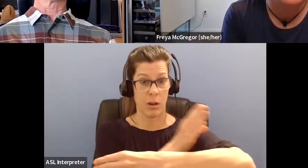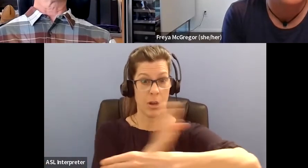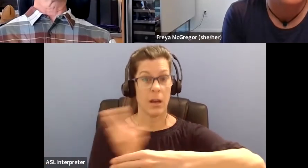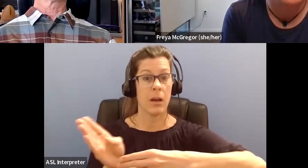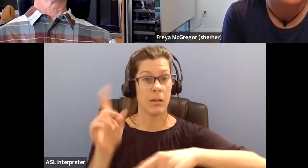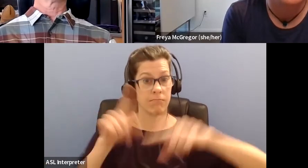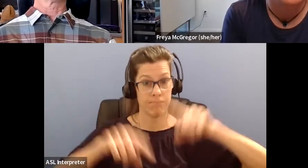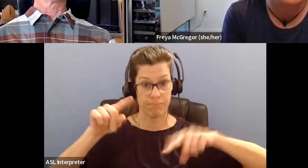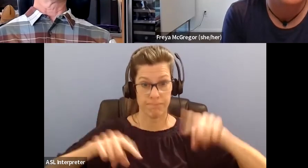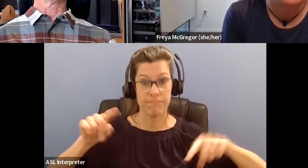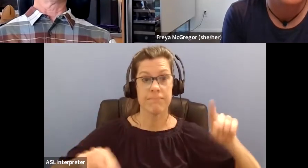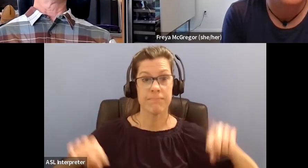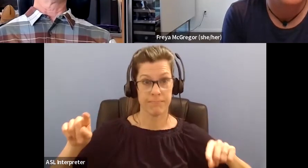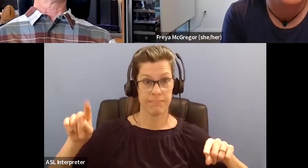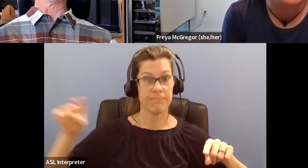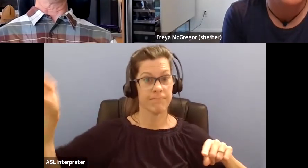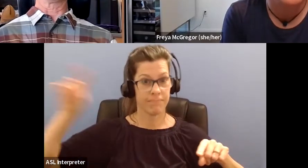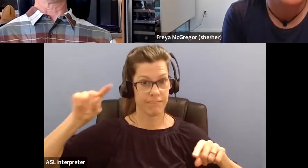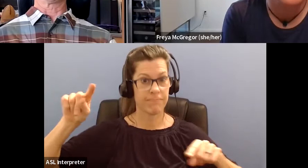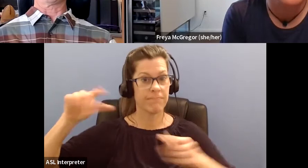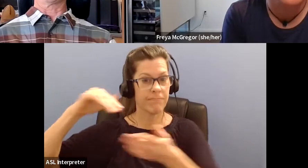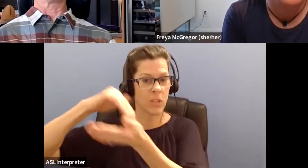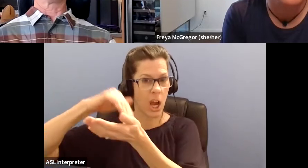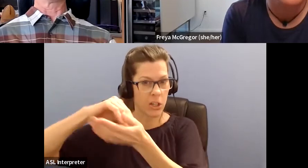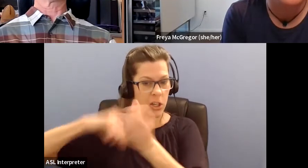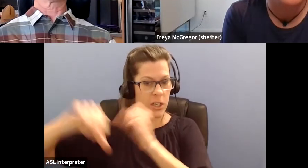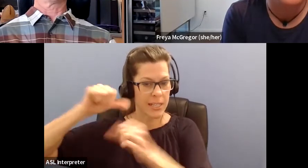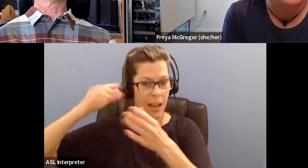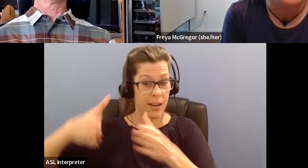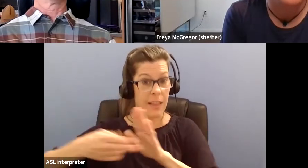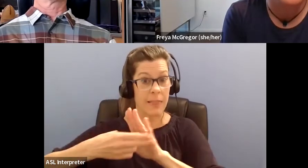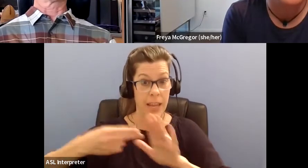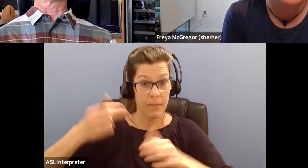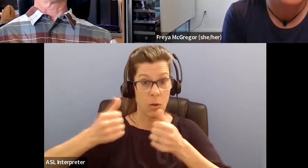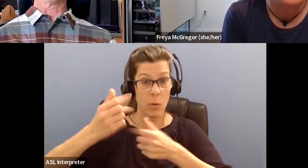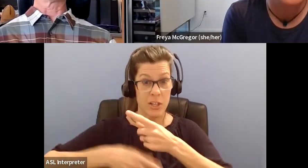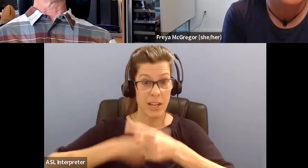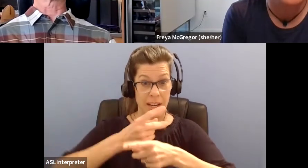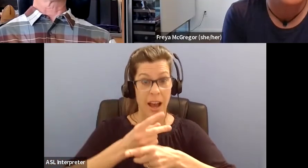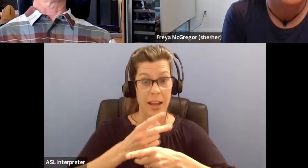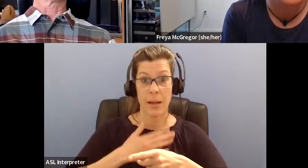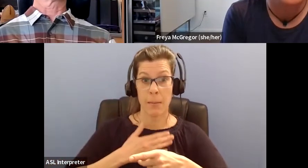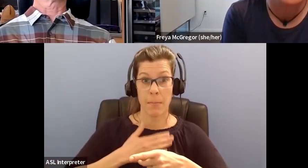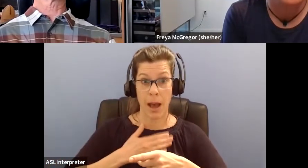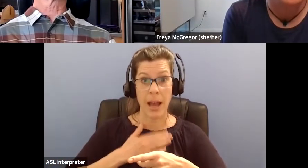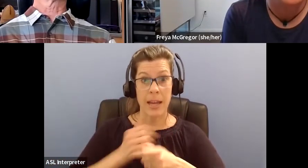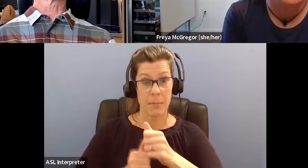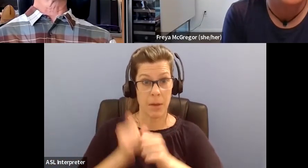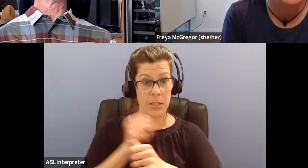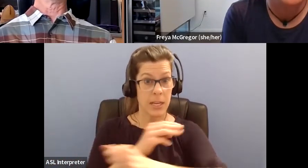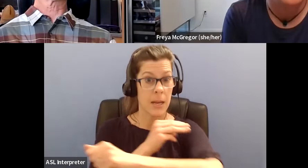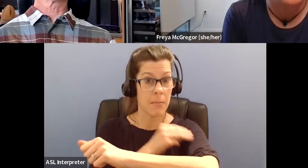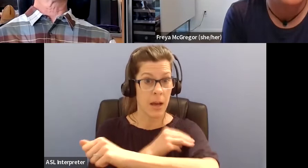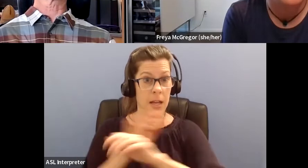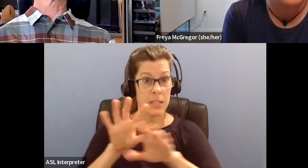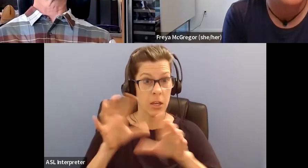labeled, uh, the type that you have based upon, like with mine, it's primarily the muscle groups,